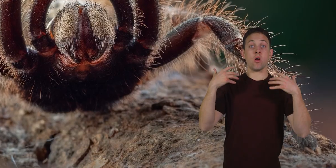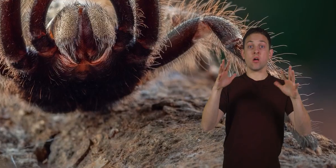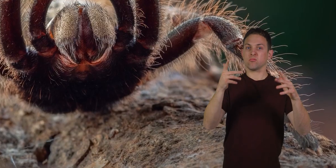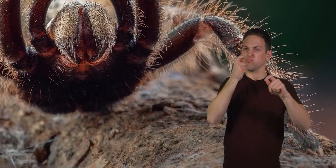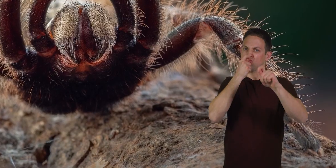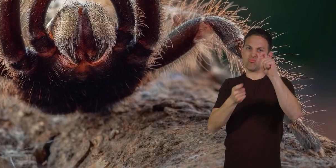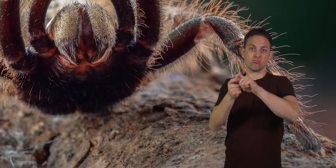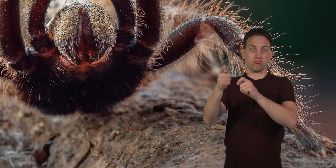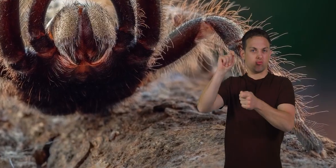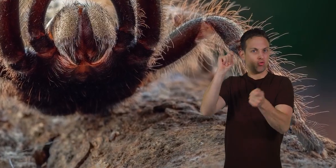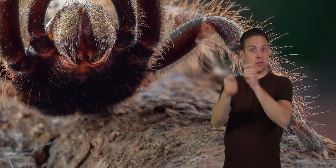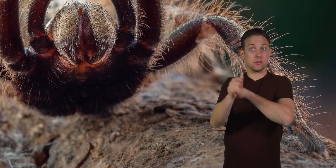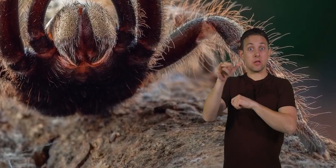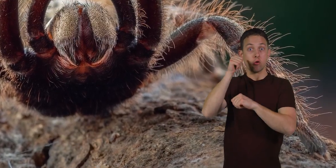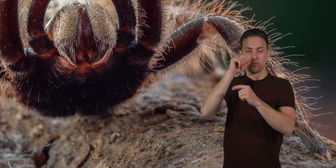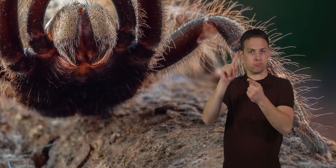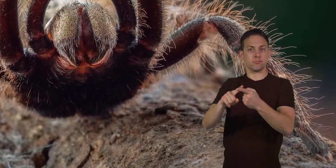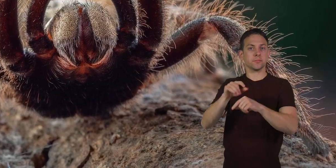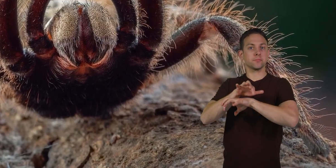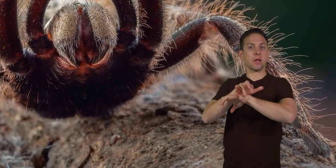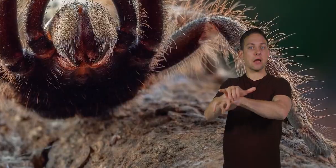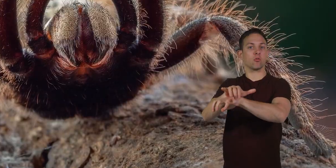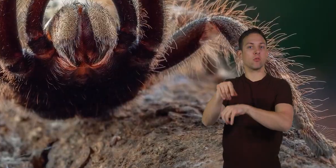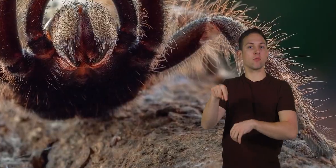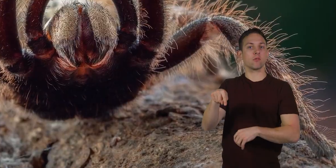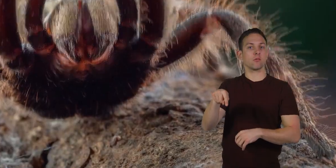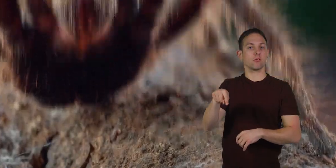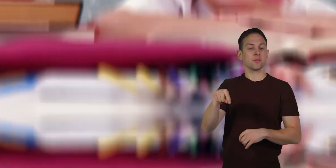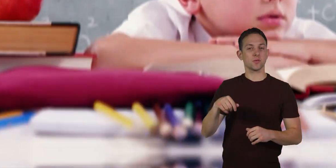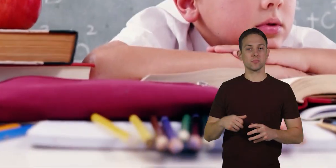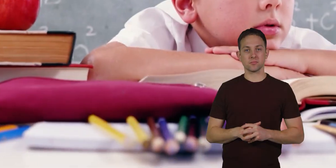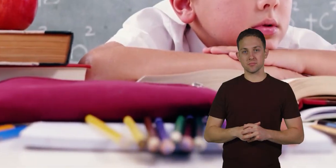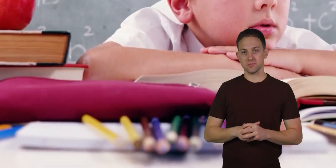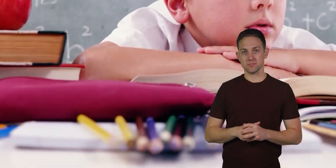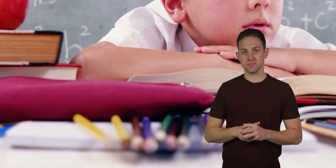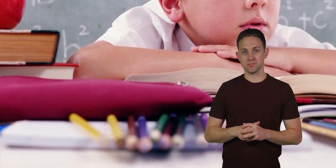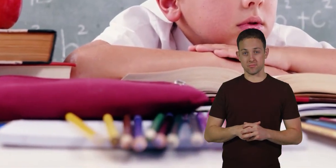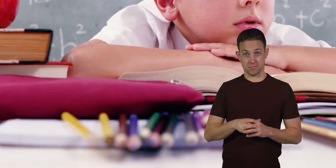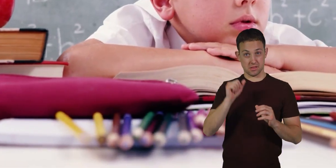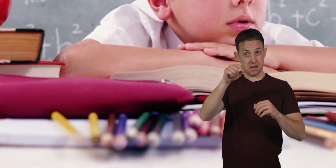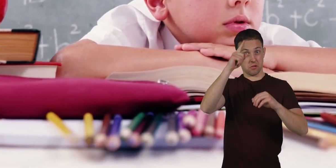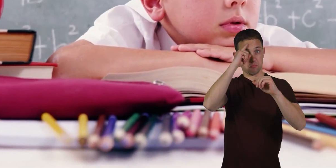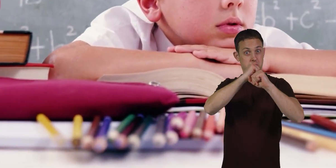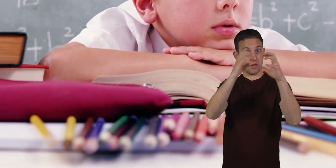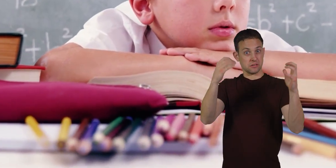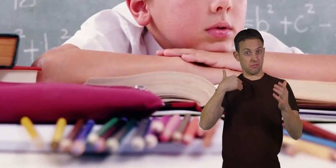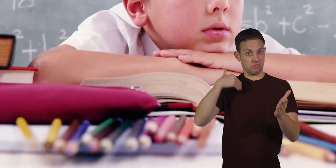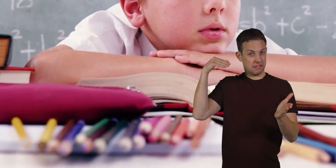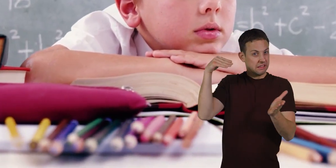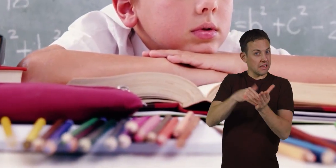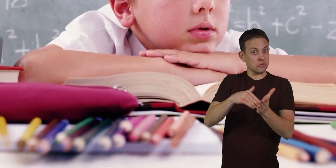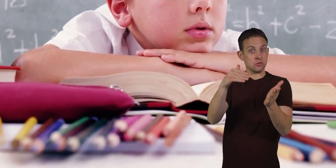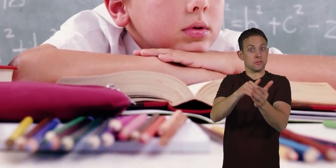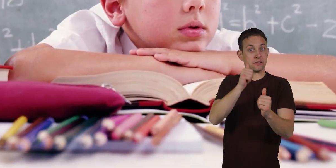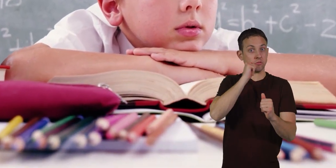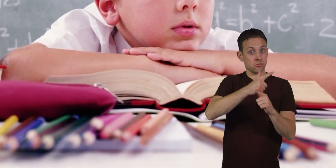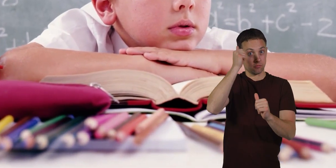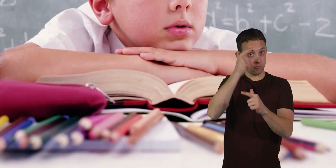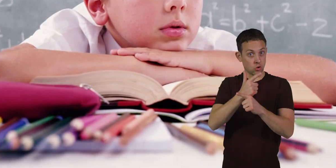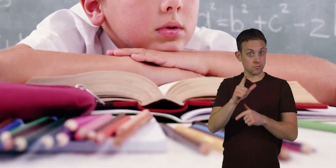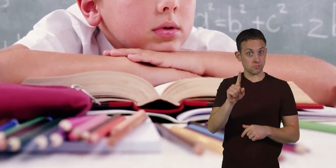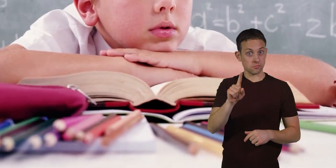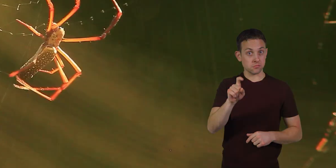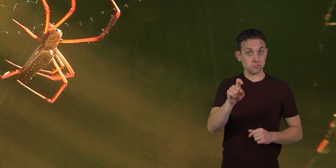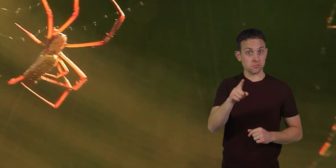So, she changed the girl into a spider. Can you imagine having thousands of brothers and